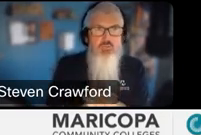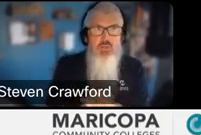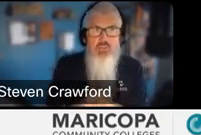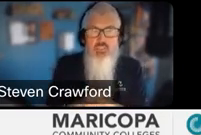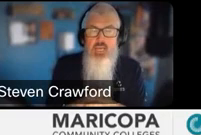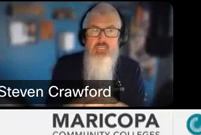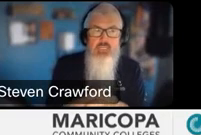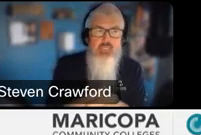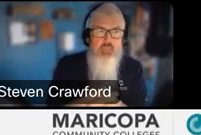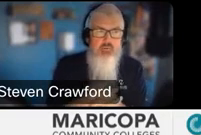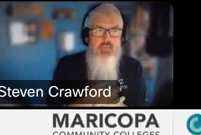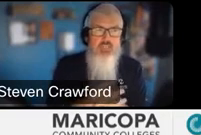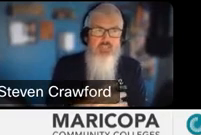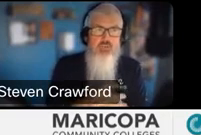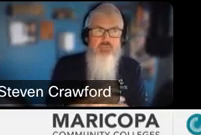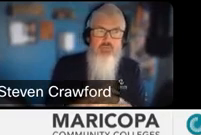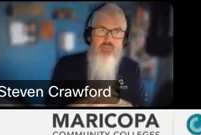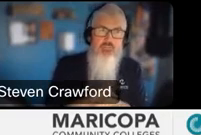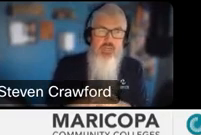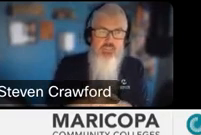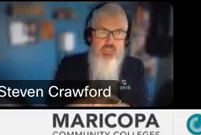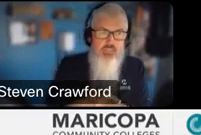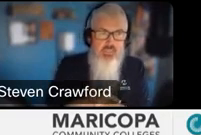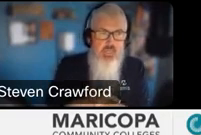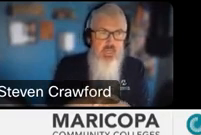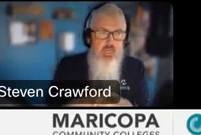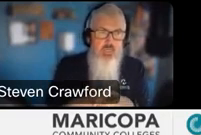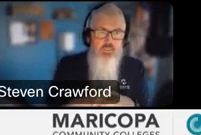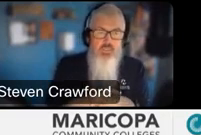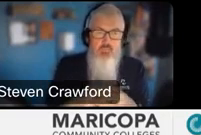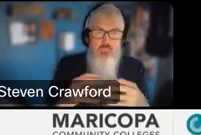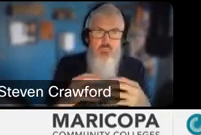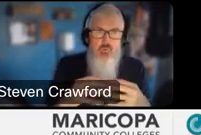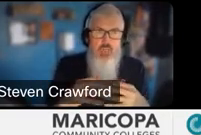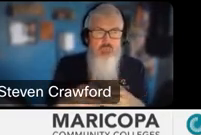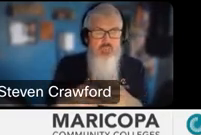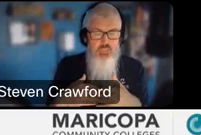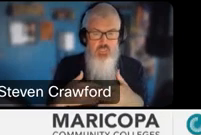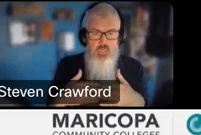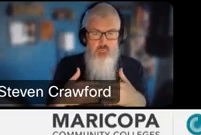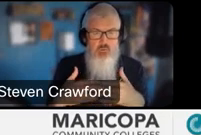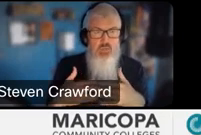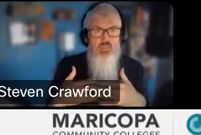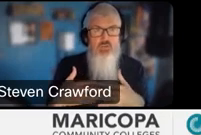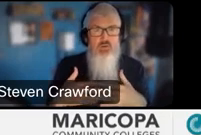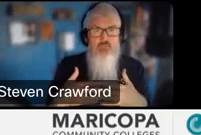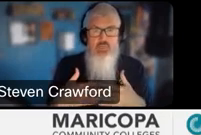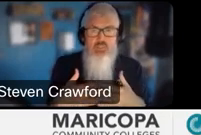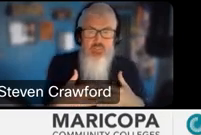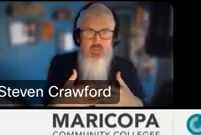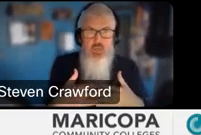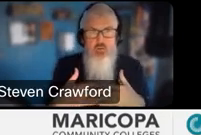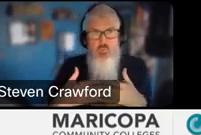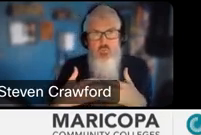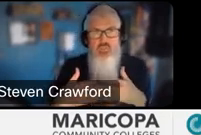goes back to this idea of a digital first mindset. So at MCLI, when we do events,